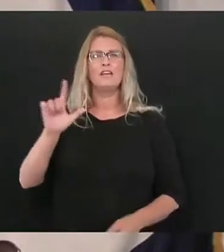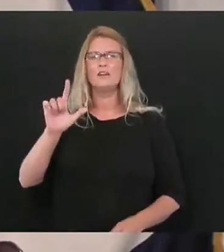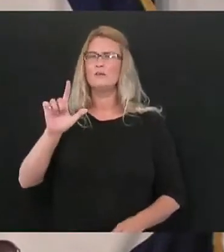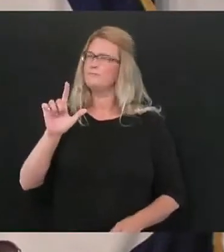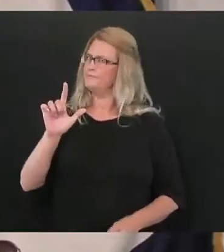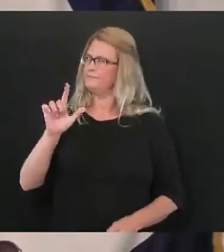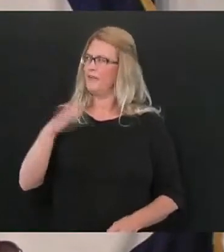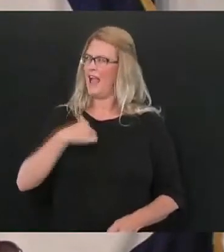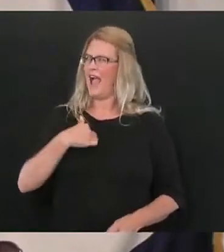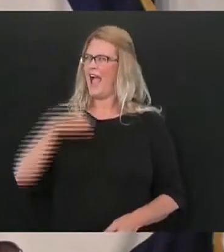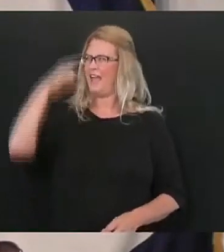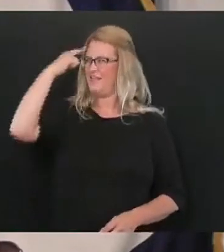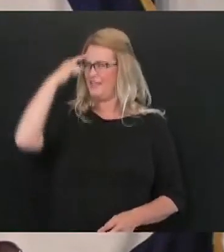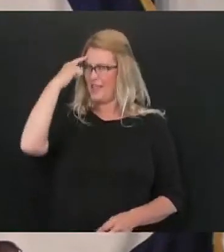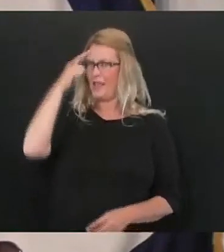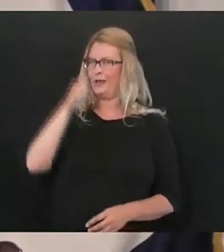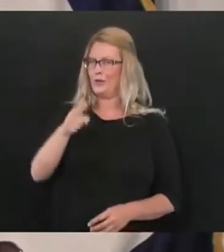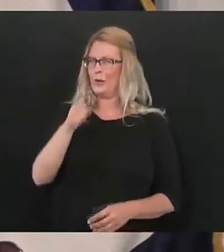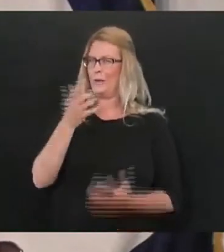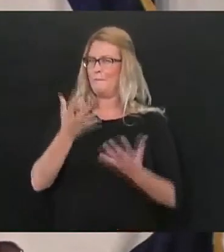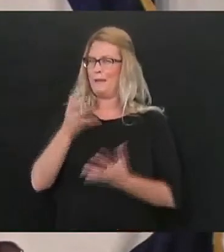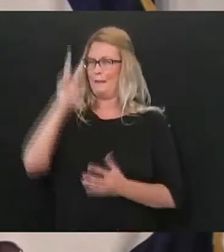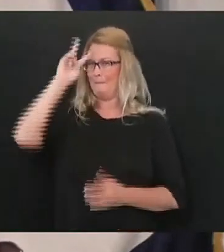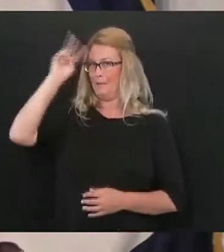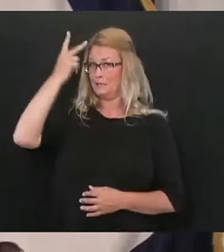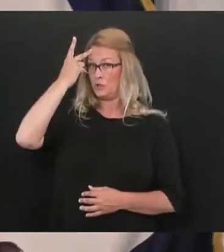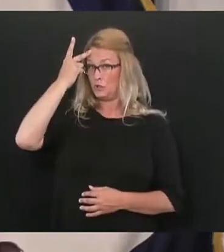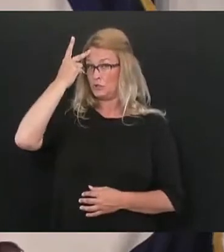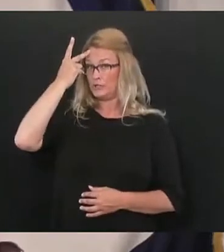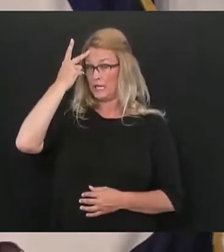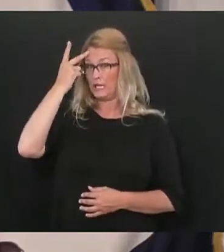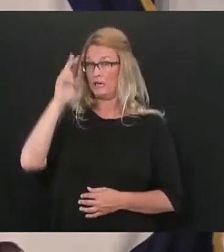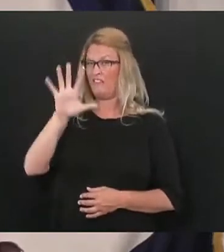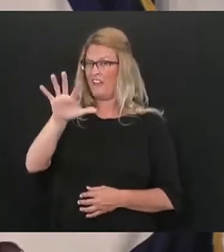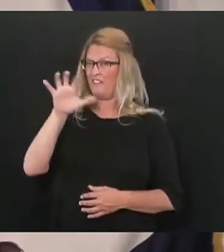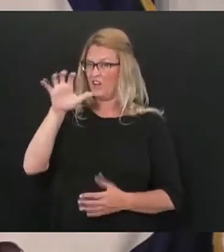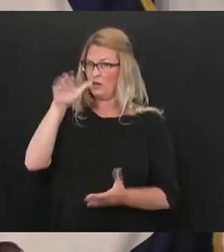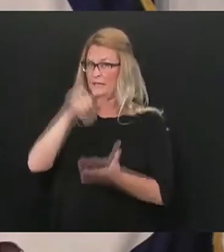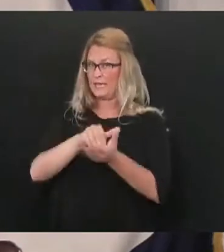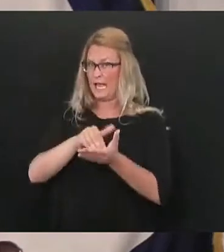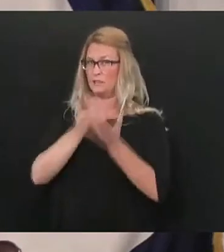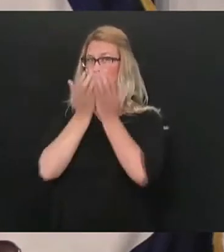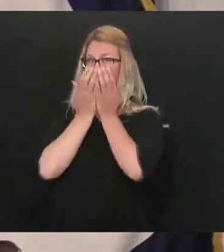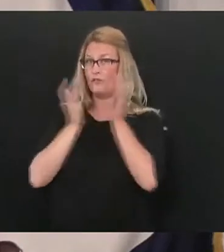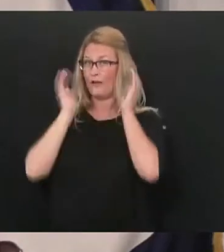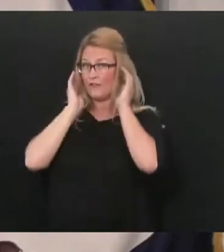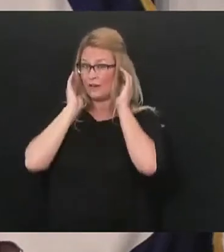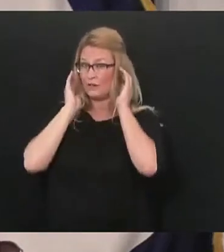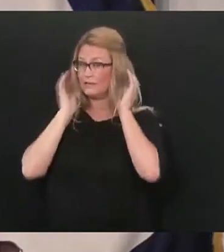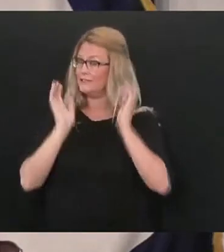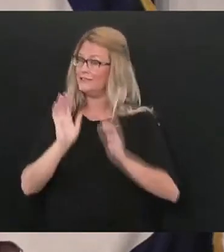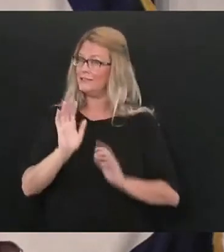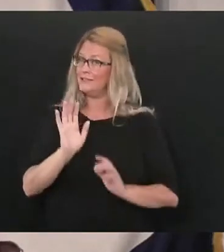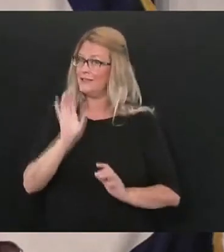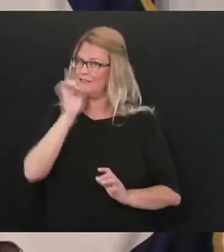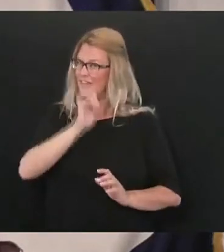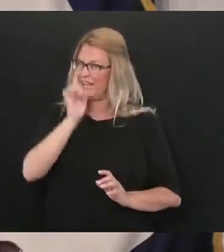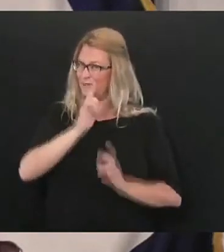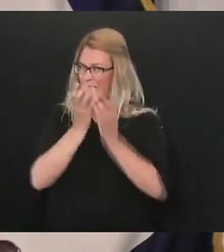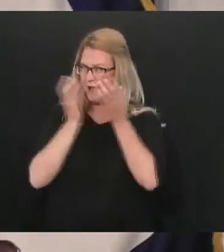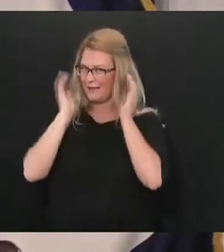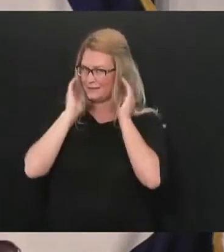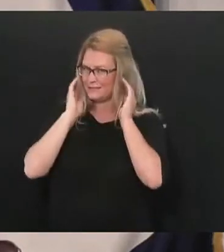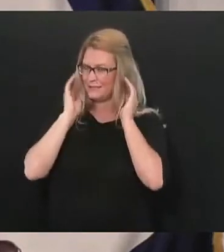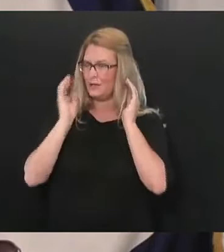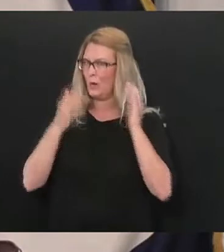the $500,000 on counterfeit because I think Secretary Sandy has addressed that over